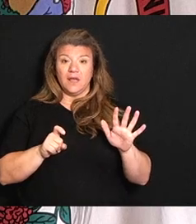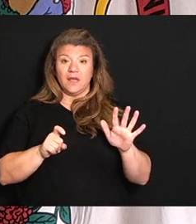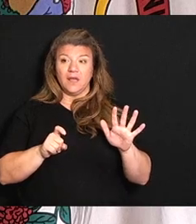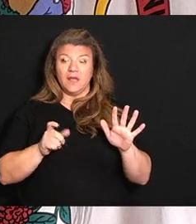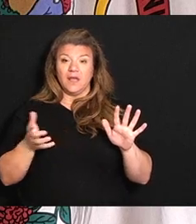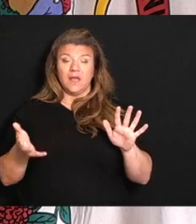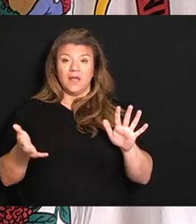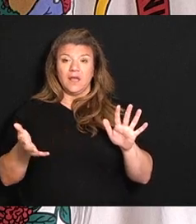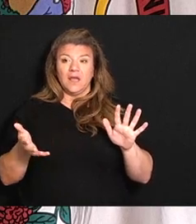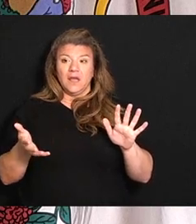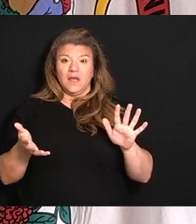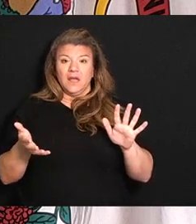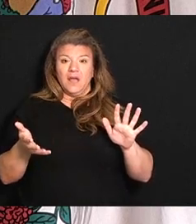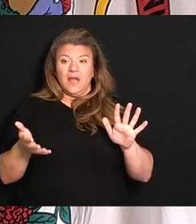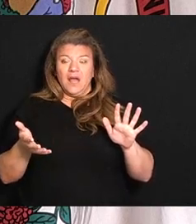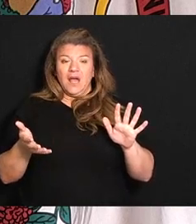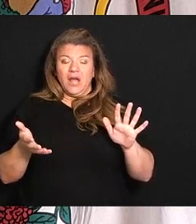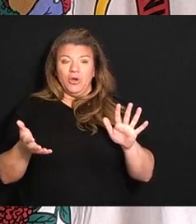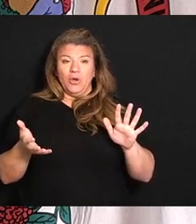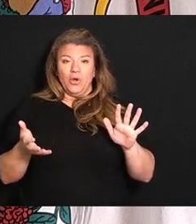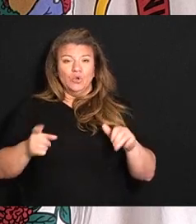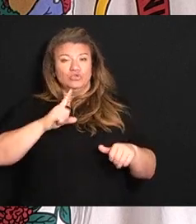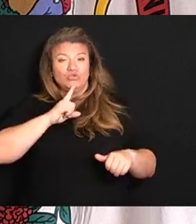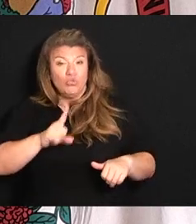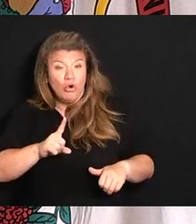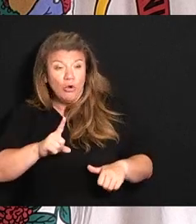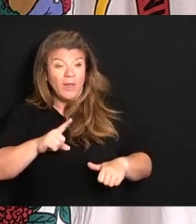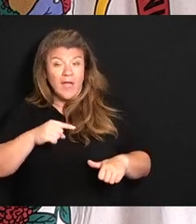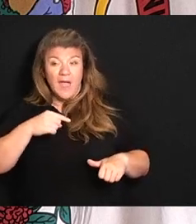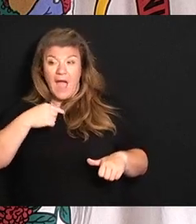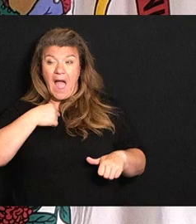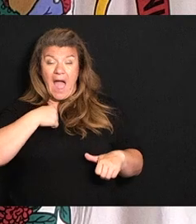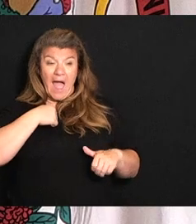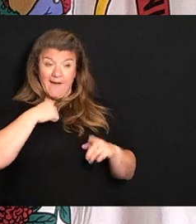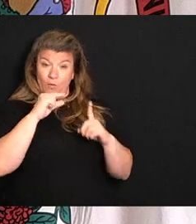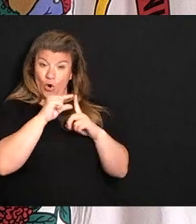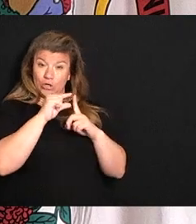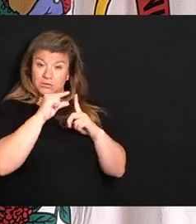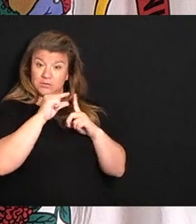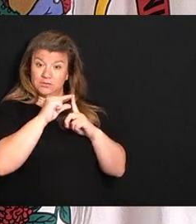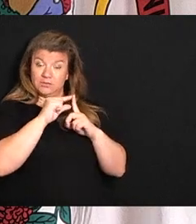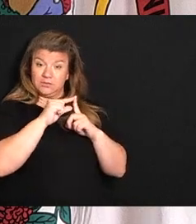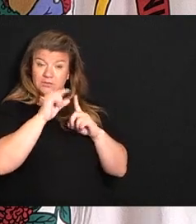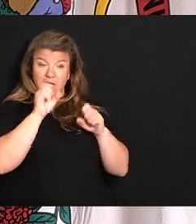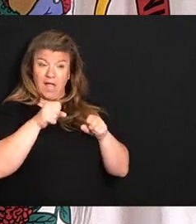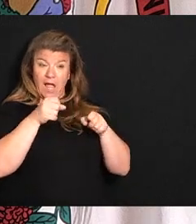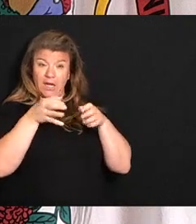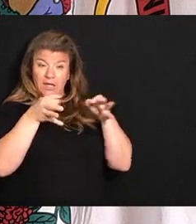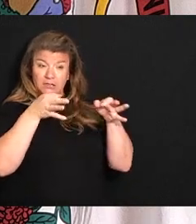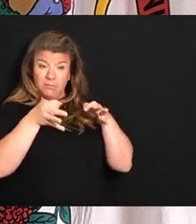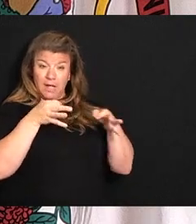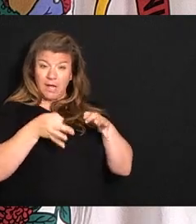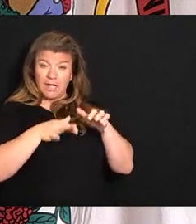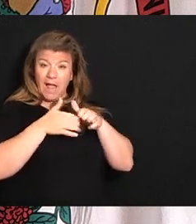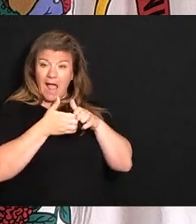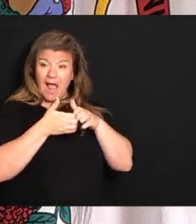there's no word, there's no adjective to possibly describe.